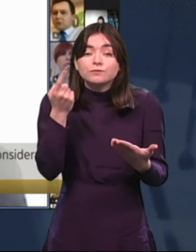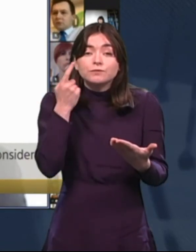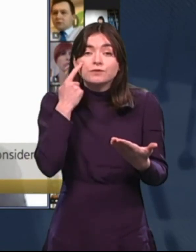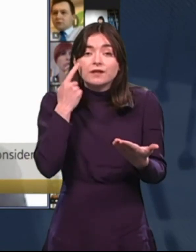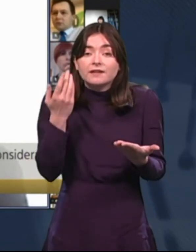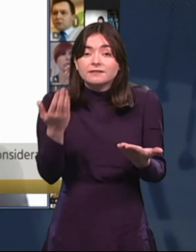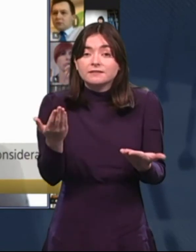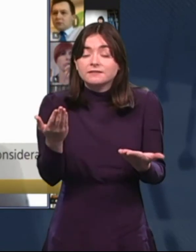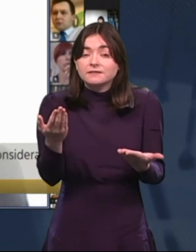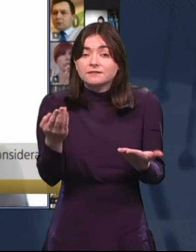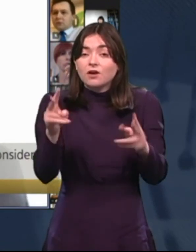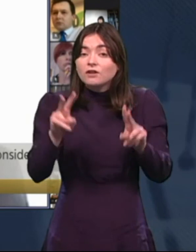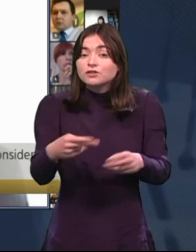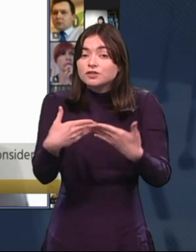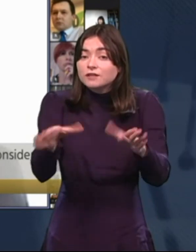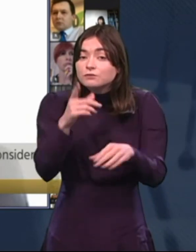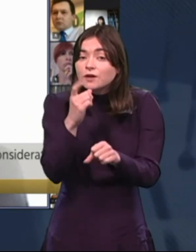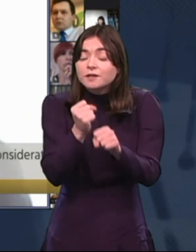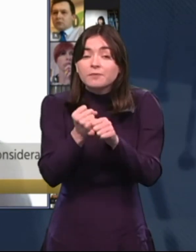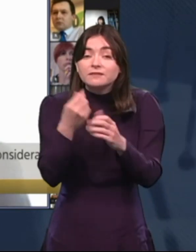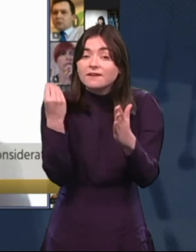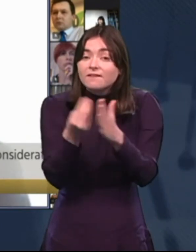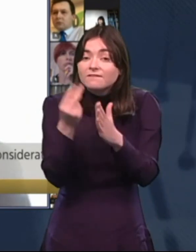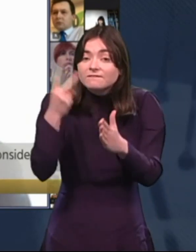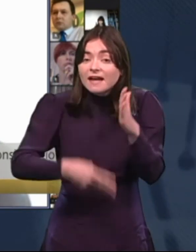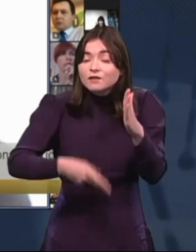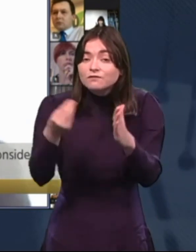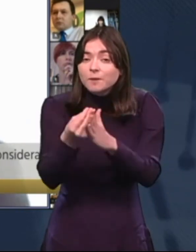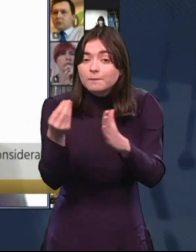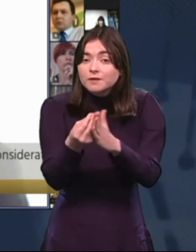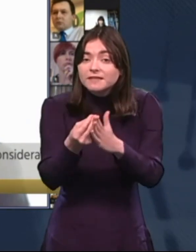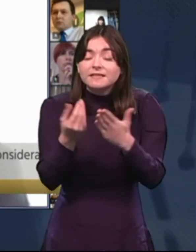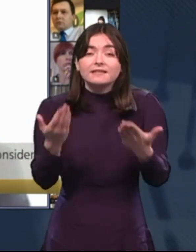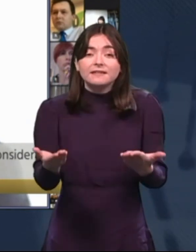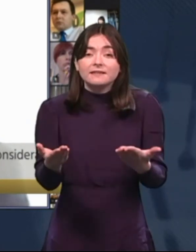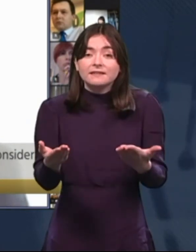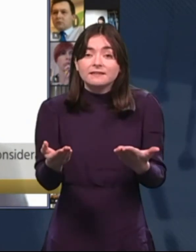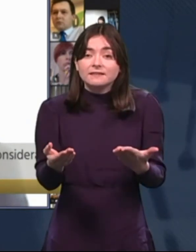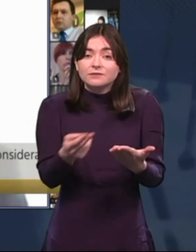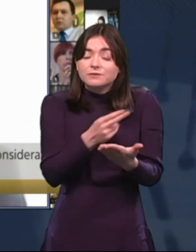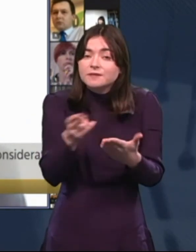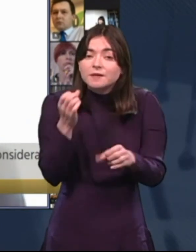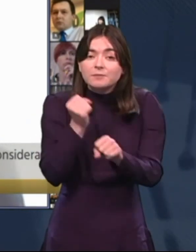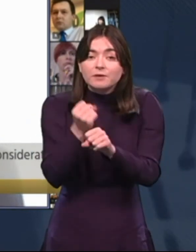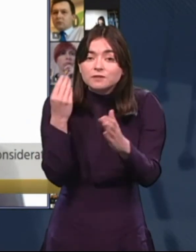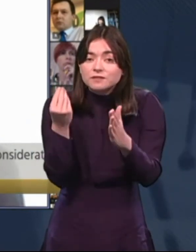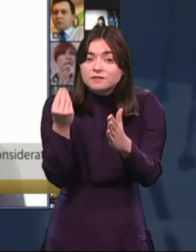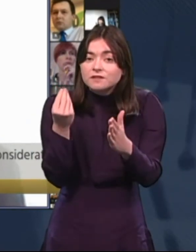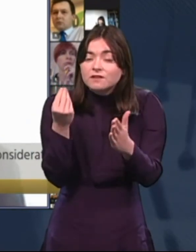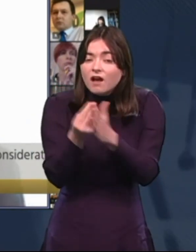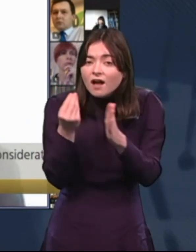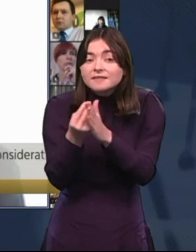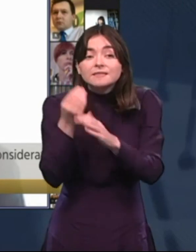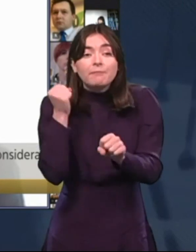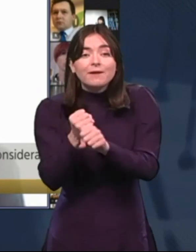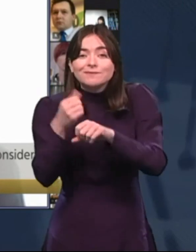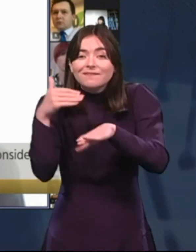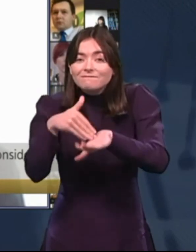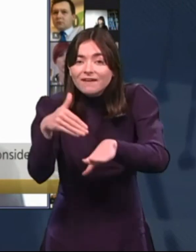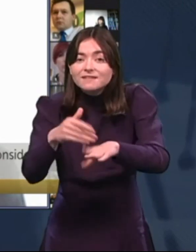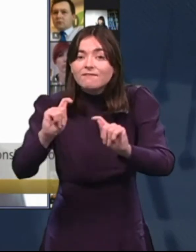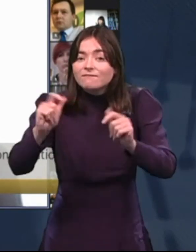that was talk he was giving about value for money. And it actually wasn't about cost. It was about effectiveness. It was about